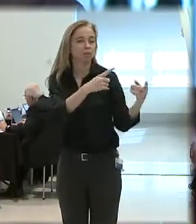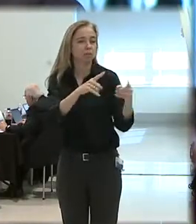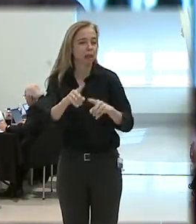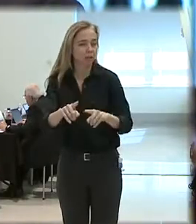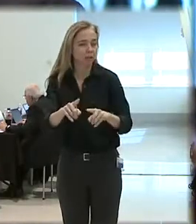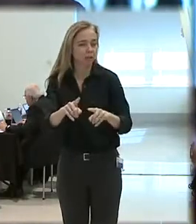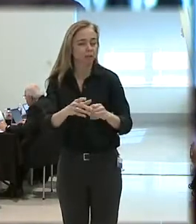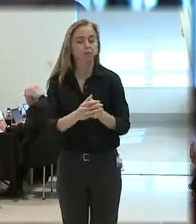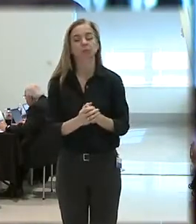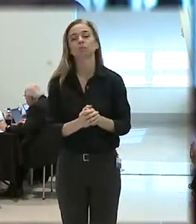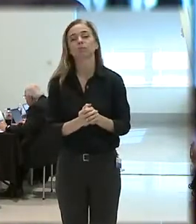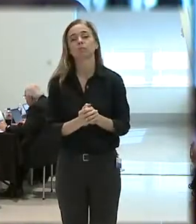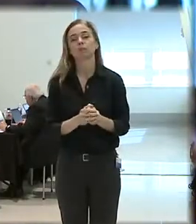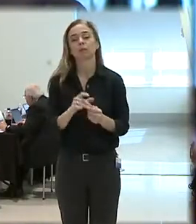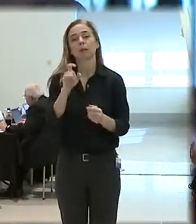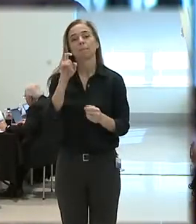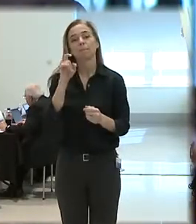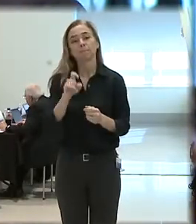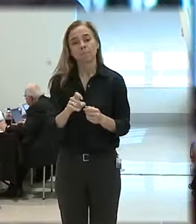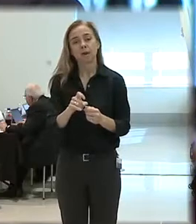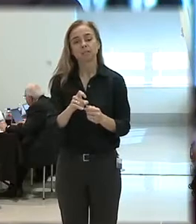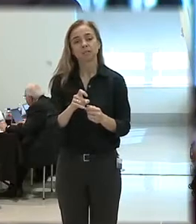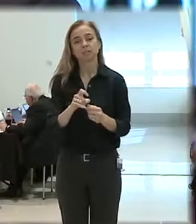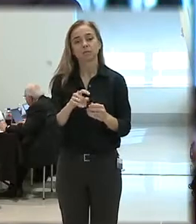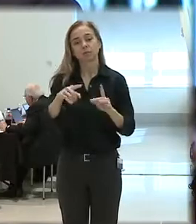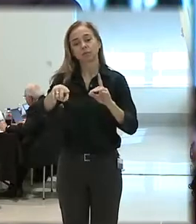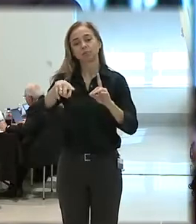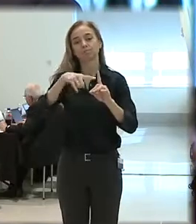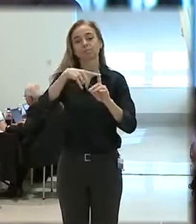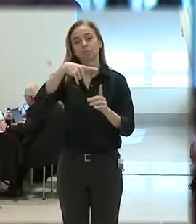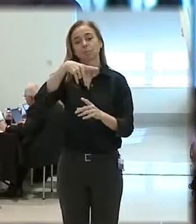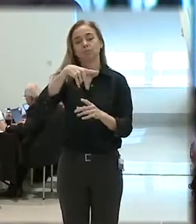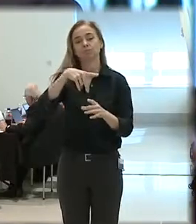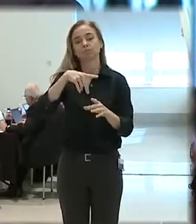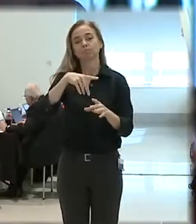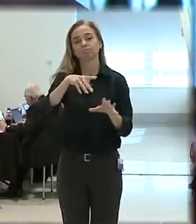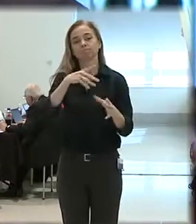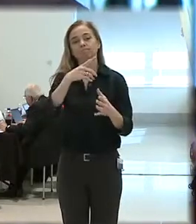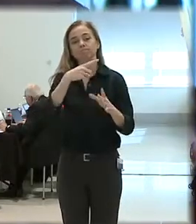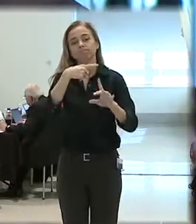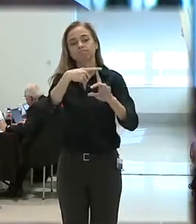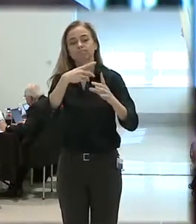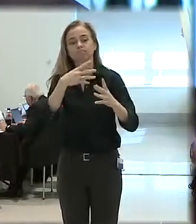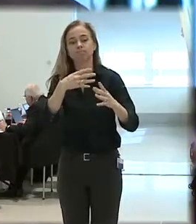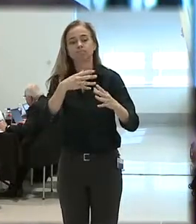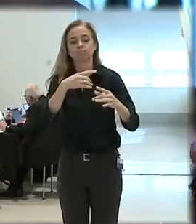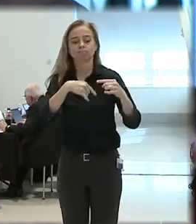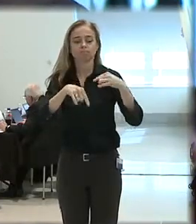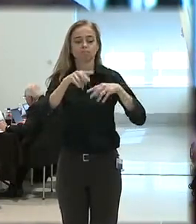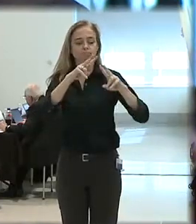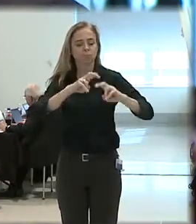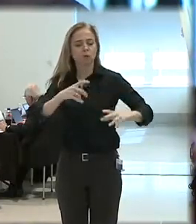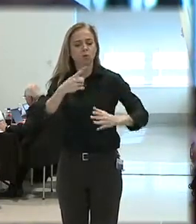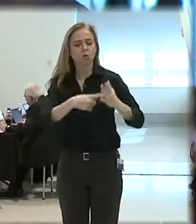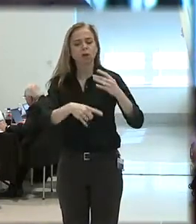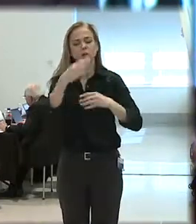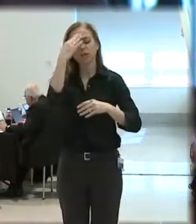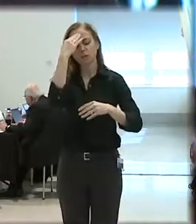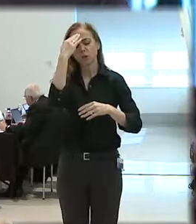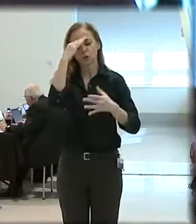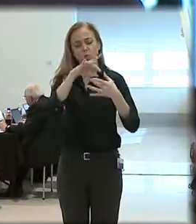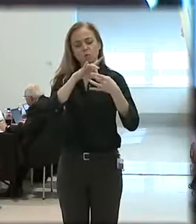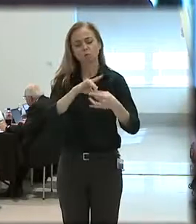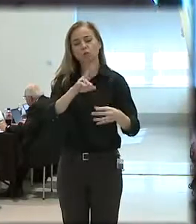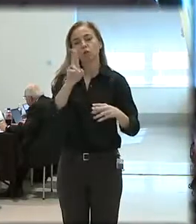We need to go upstream, and by that I mean what are some of the things that we know about use of force that are